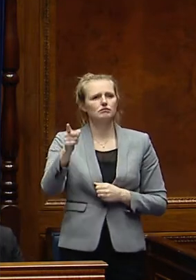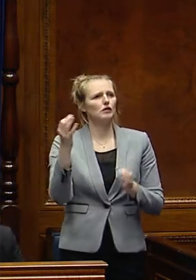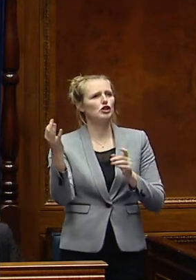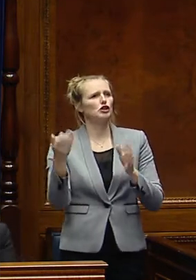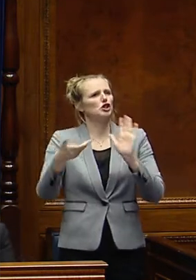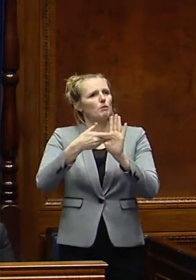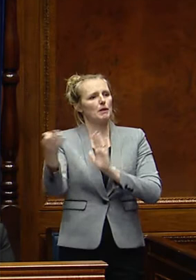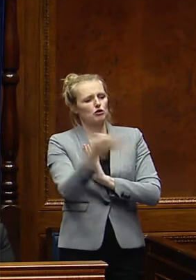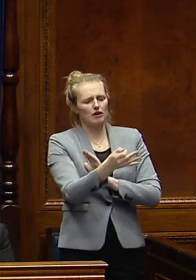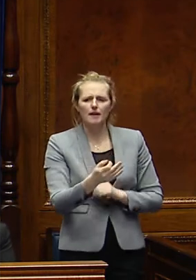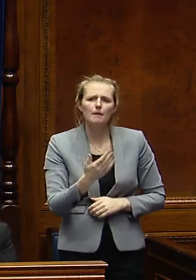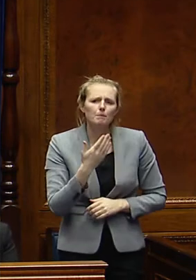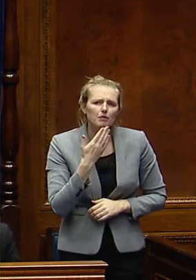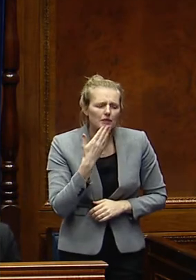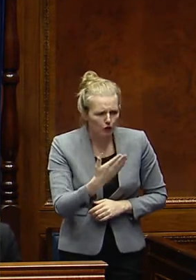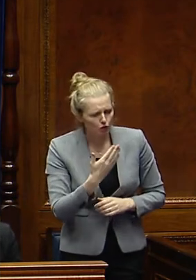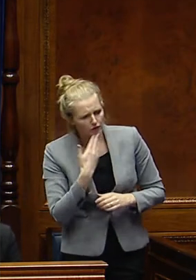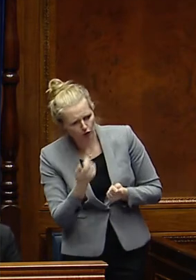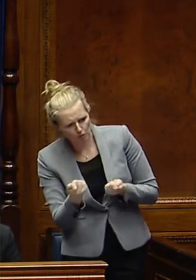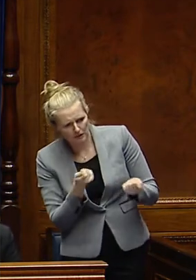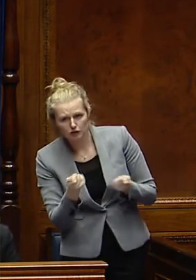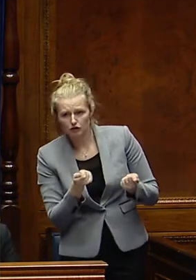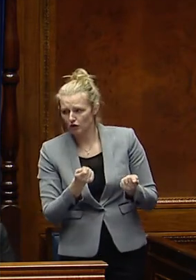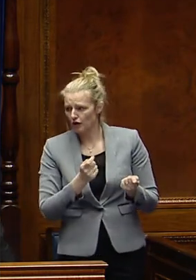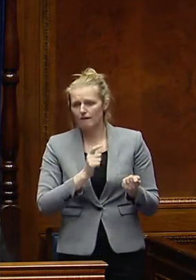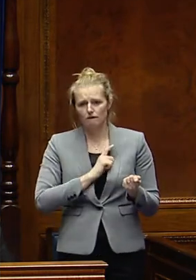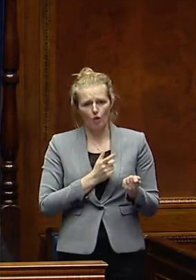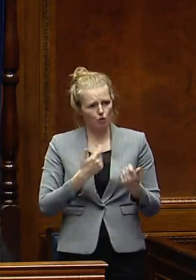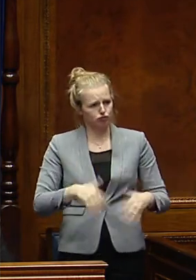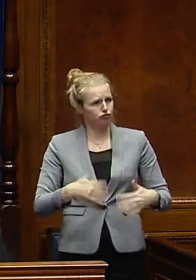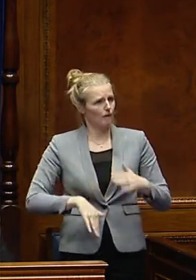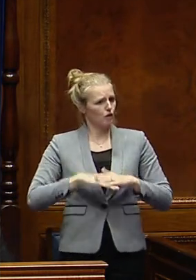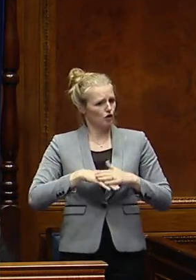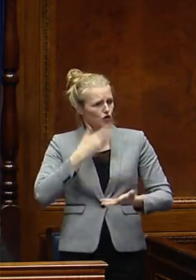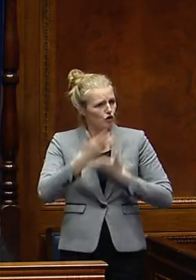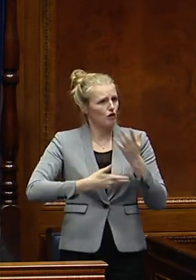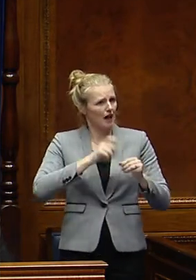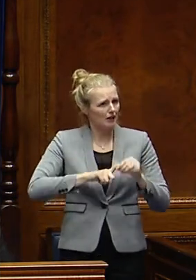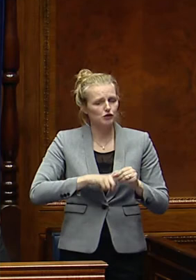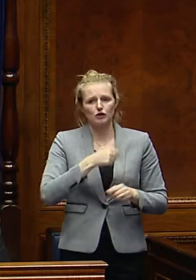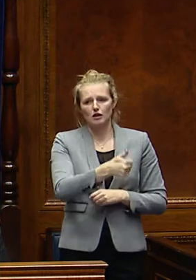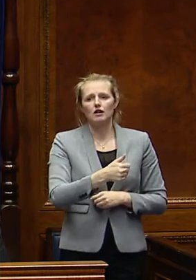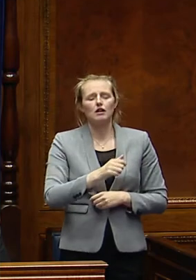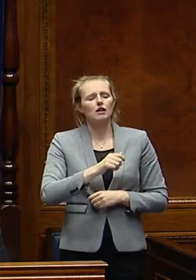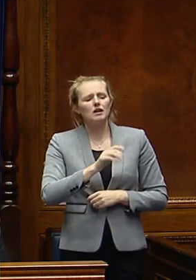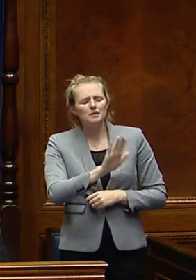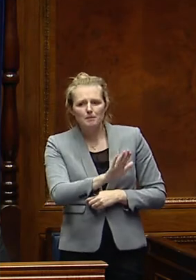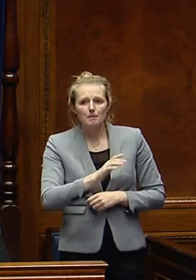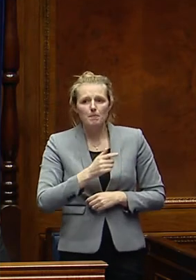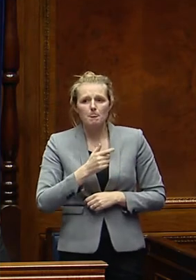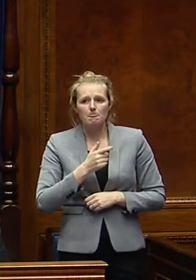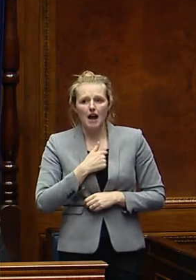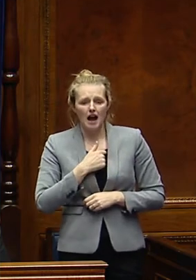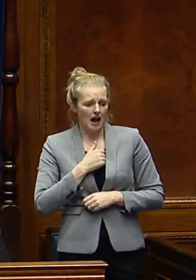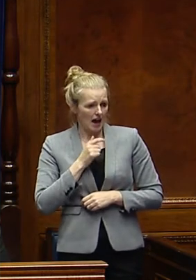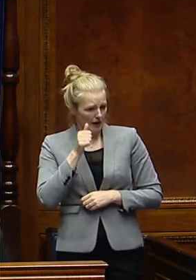Thank you, Mr Speaker. Thank you, Minister, for a comprehensive answer. If you can bear with me on this one, please. Knock Ivey is a